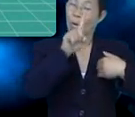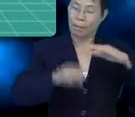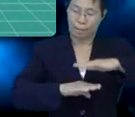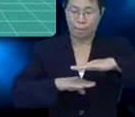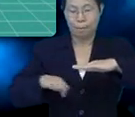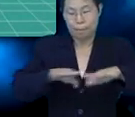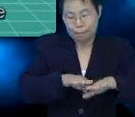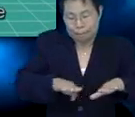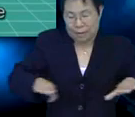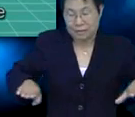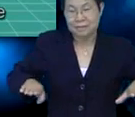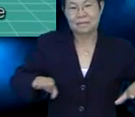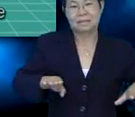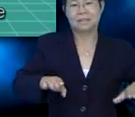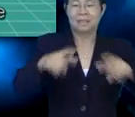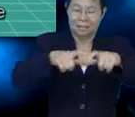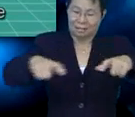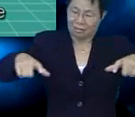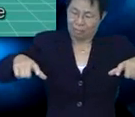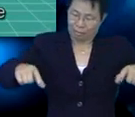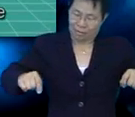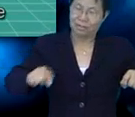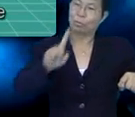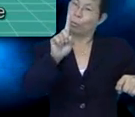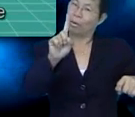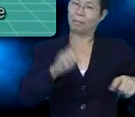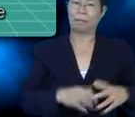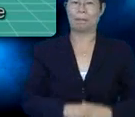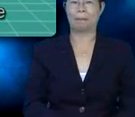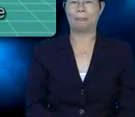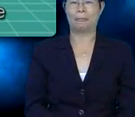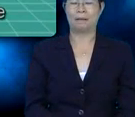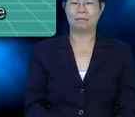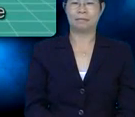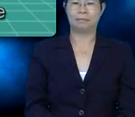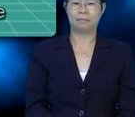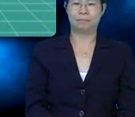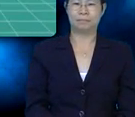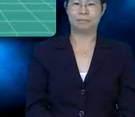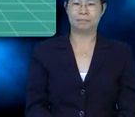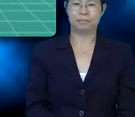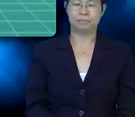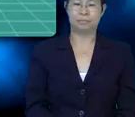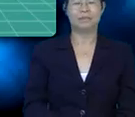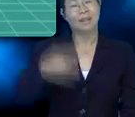I have only one base and it is rectangular in shape.